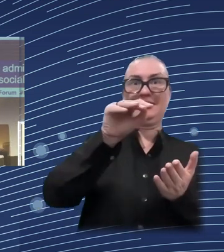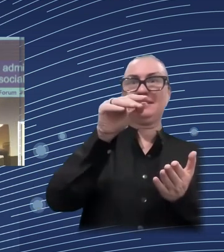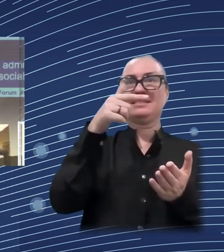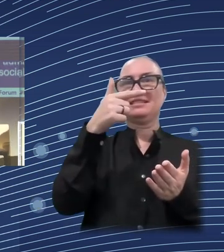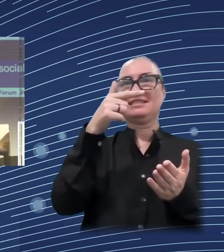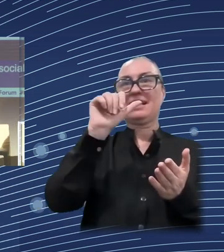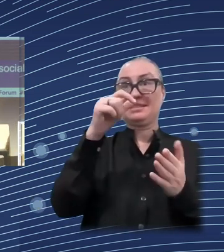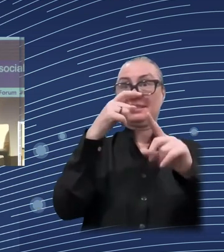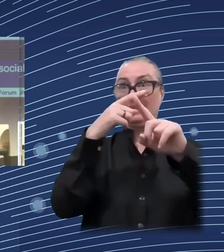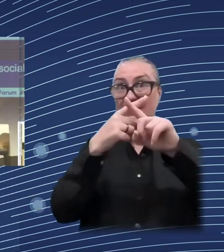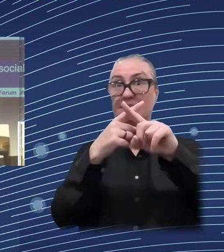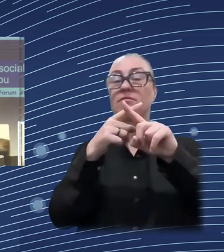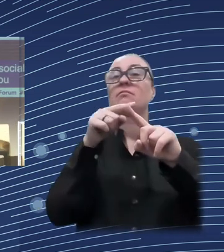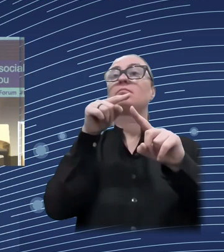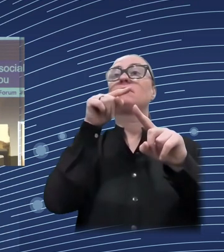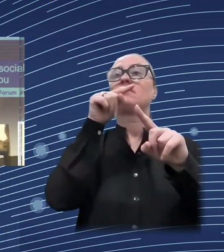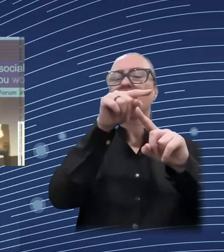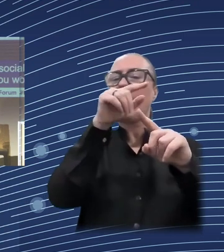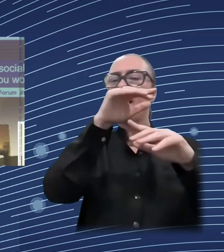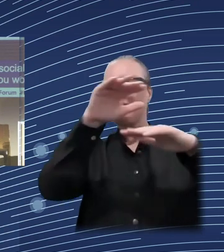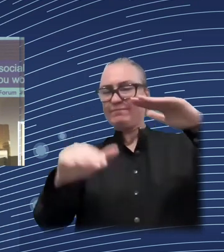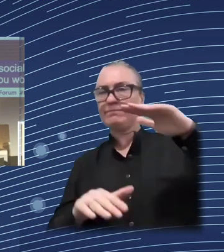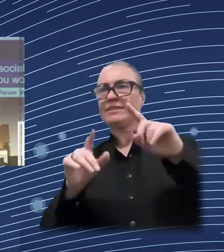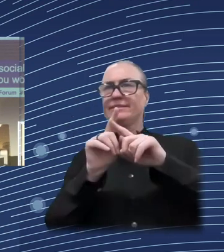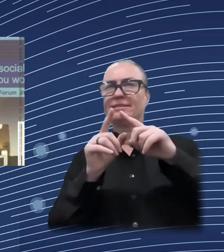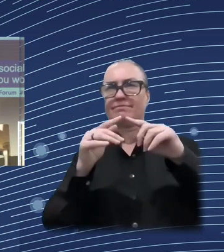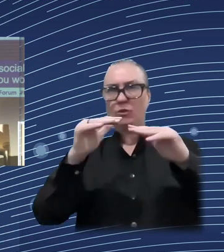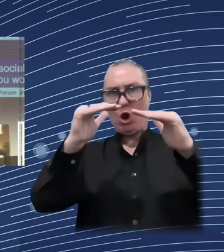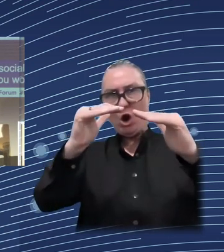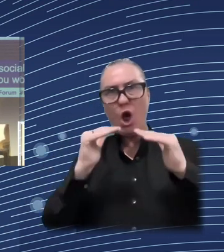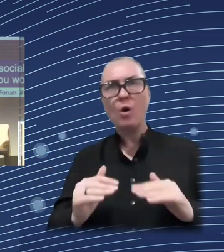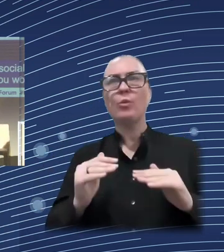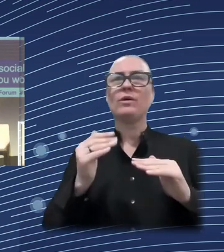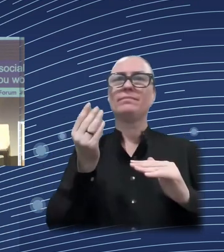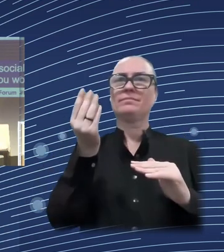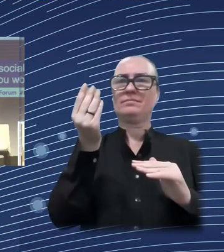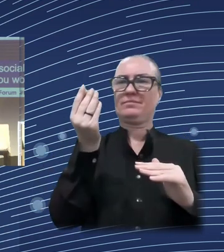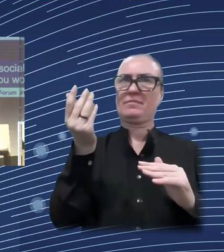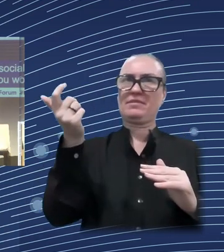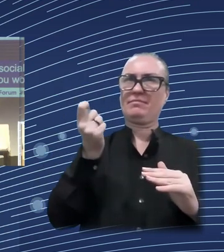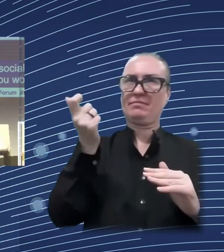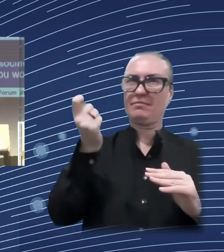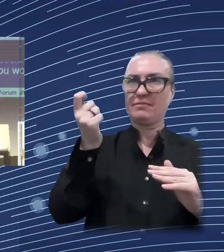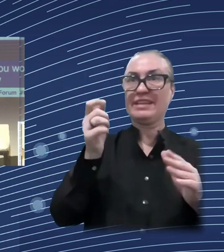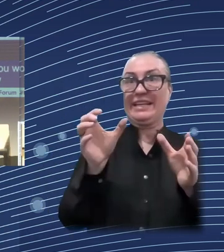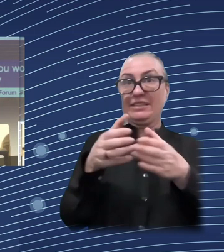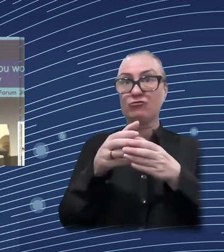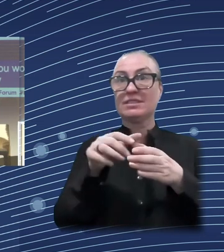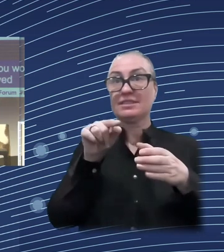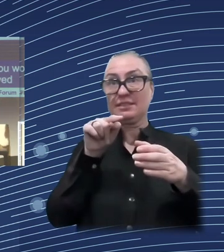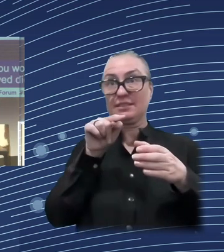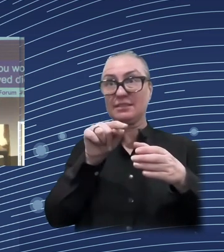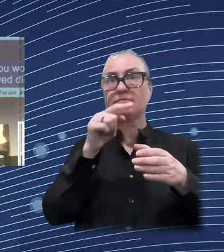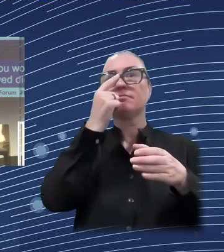the two, and having the two, right? Now, in terms of using survey data, important progresses have been